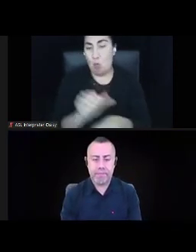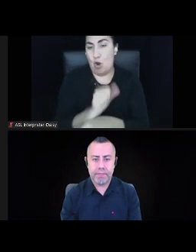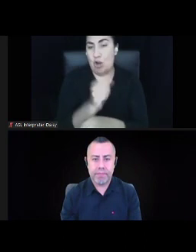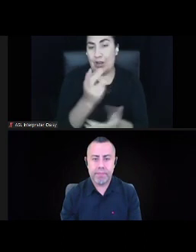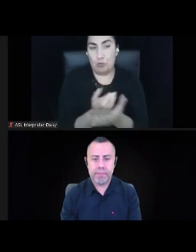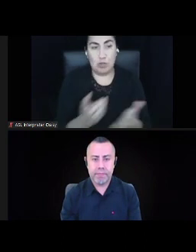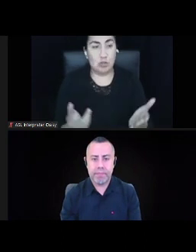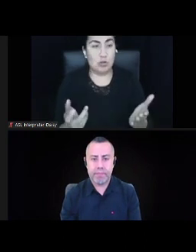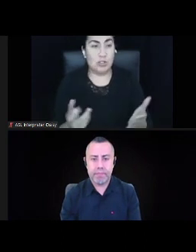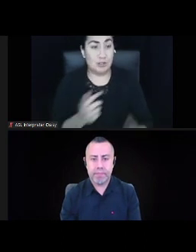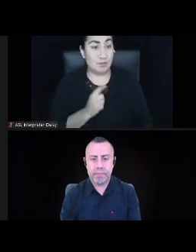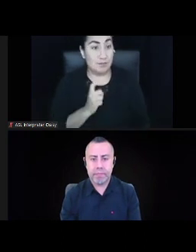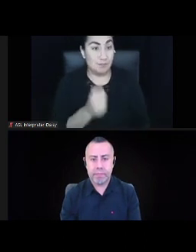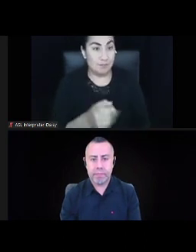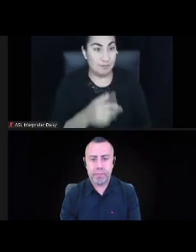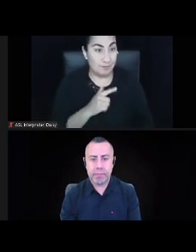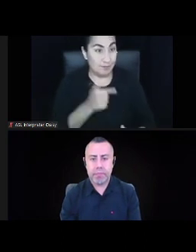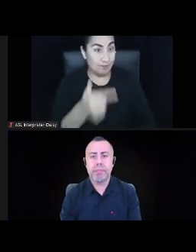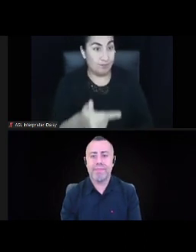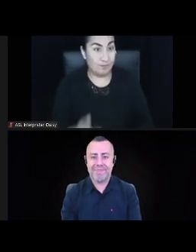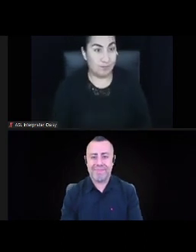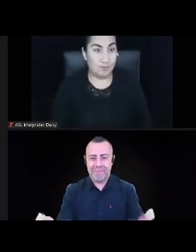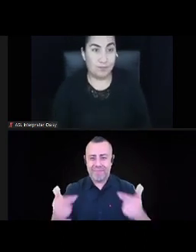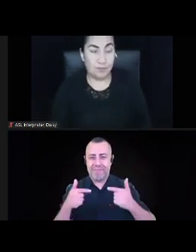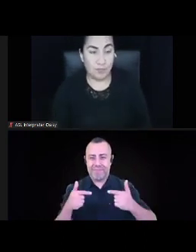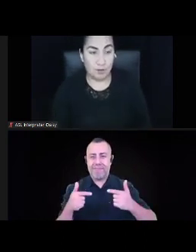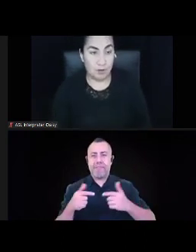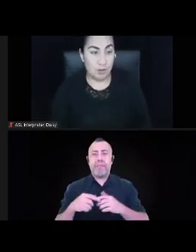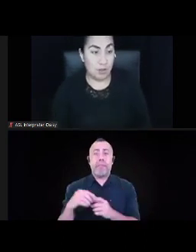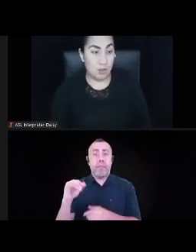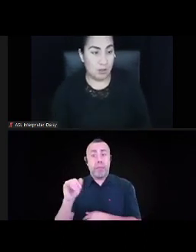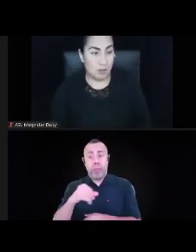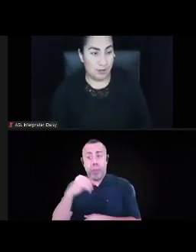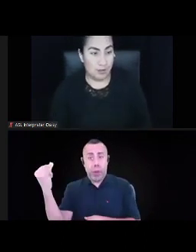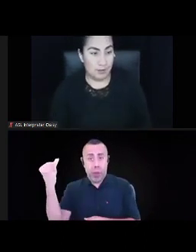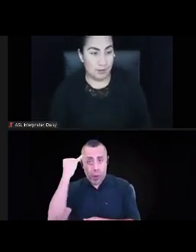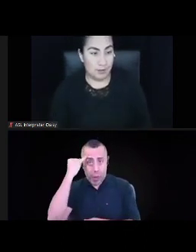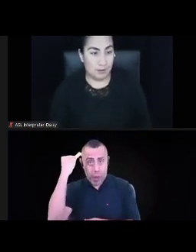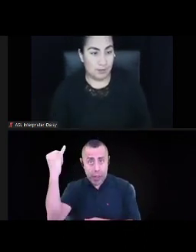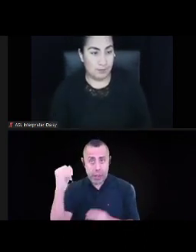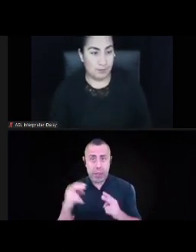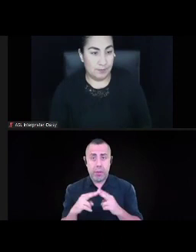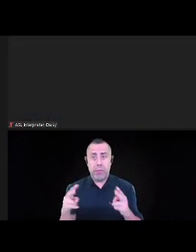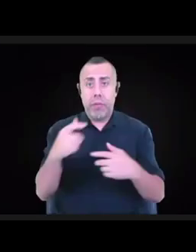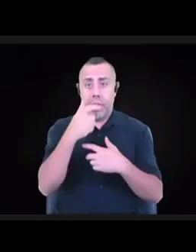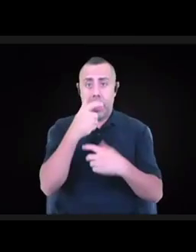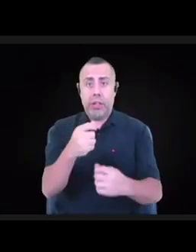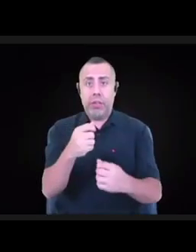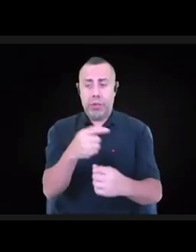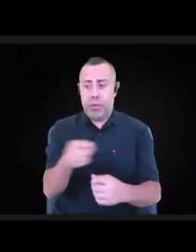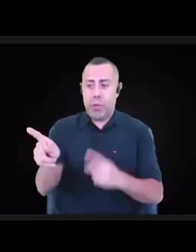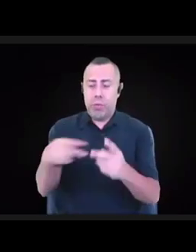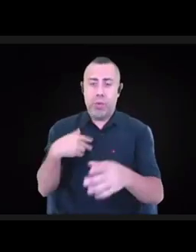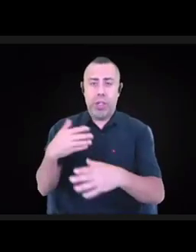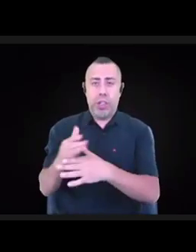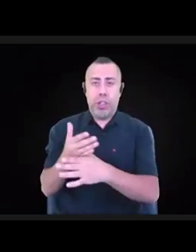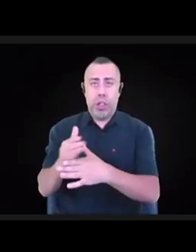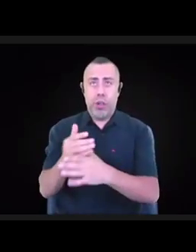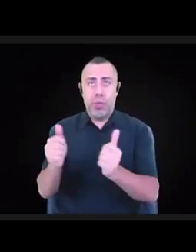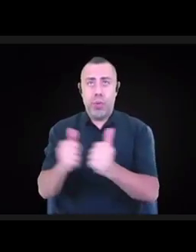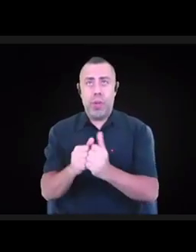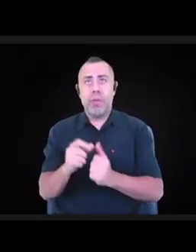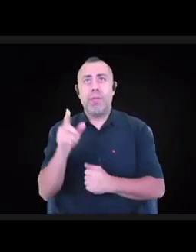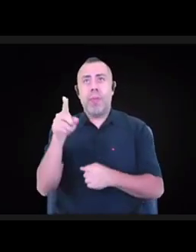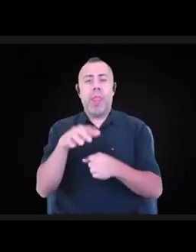The other idea that is interesting to those that we shared it with is the systems impact area.